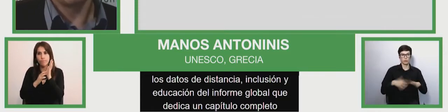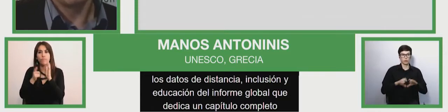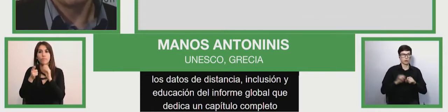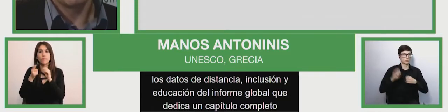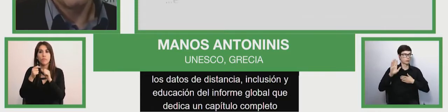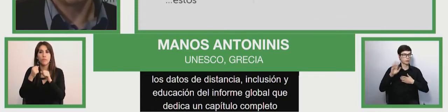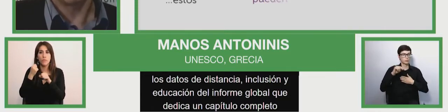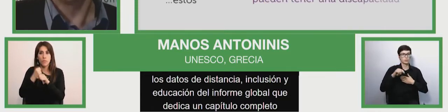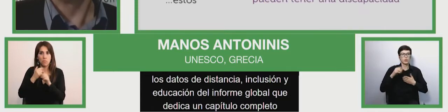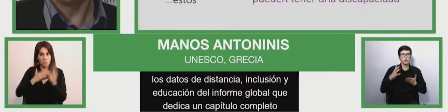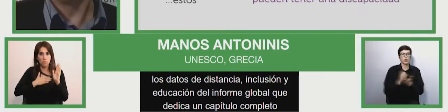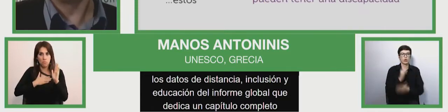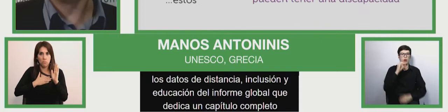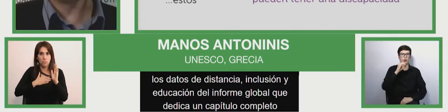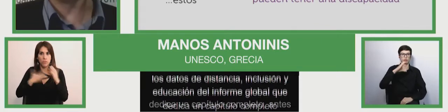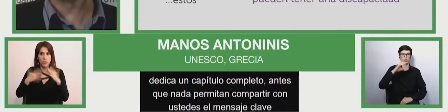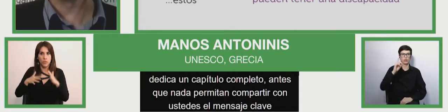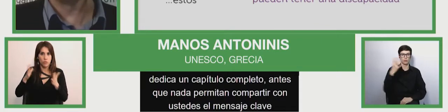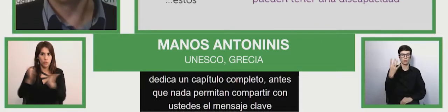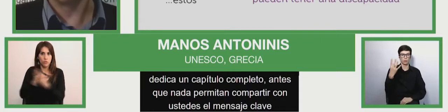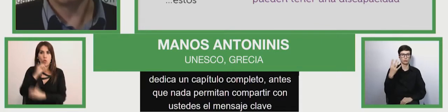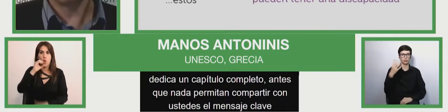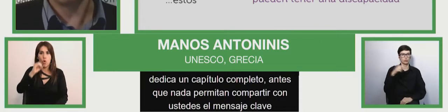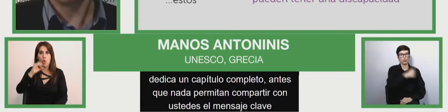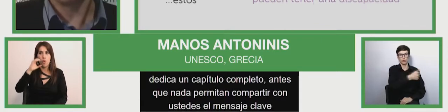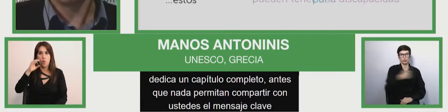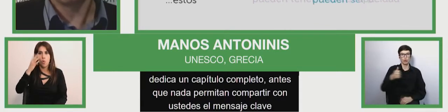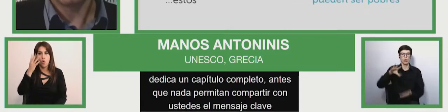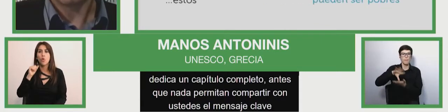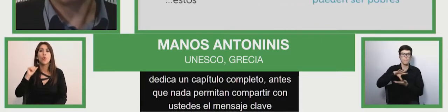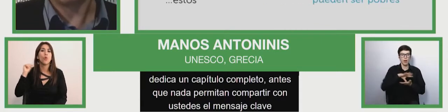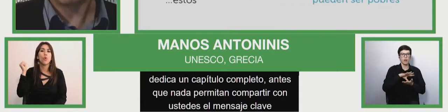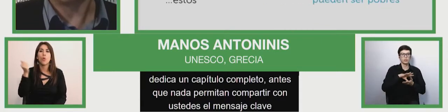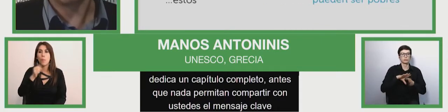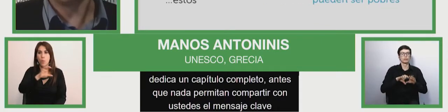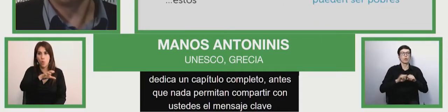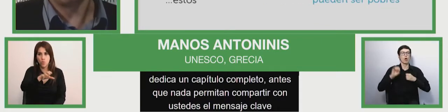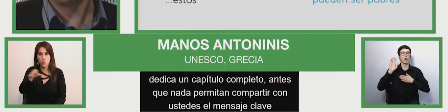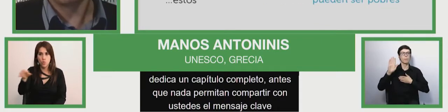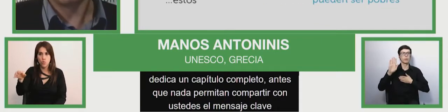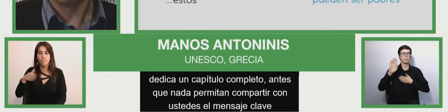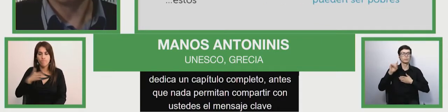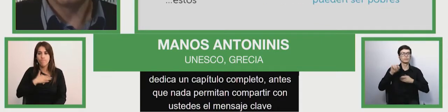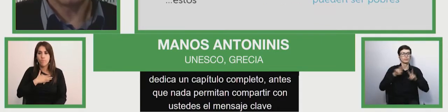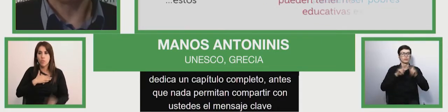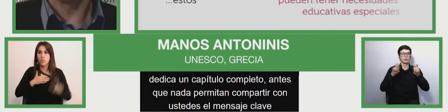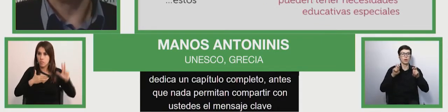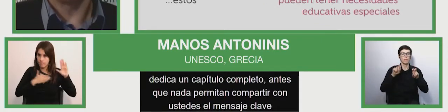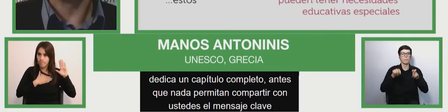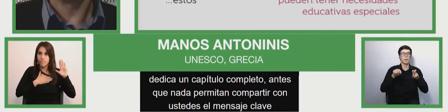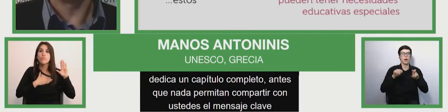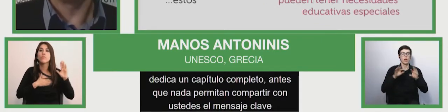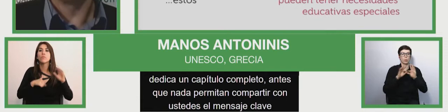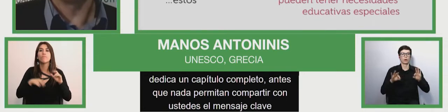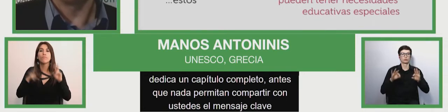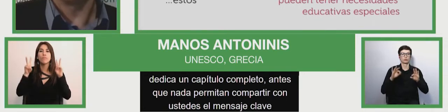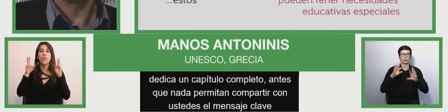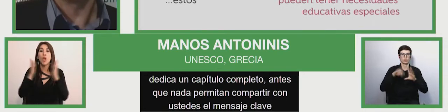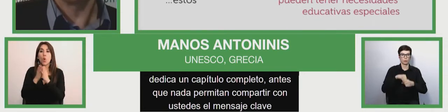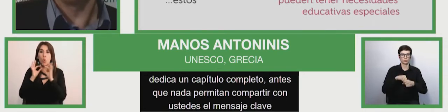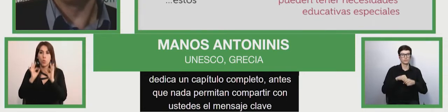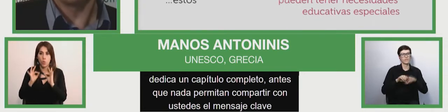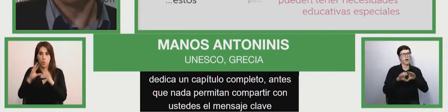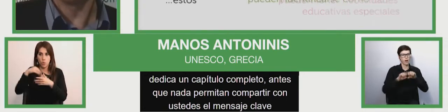Every country reaffirms its commitments with inclusive education. However, it is fair to say not all countries have